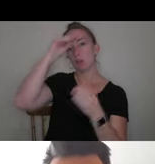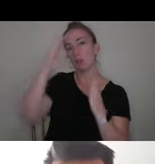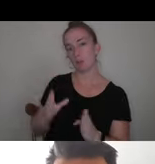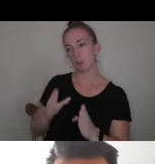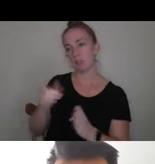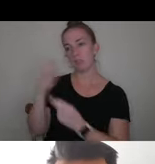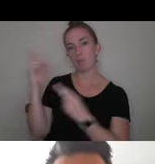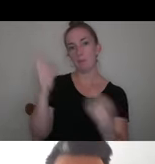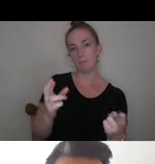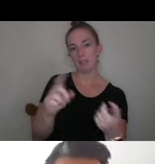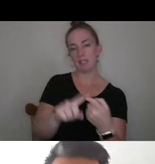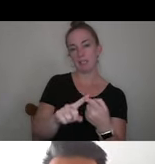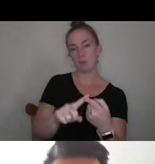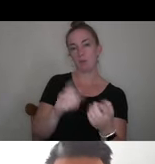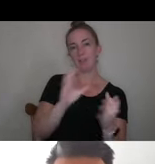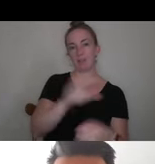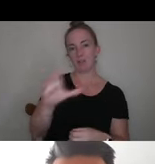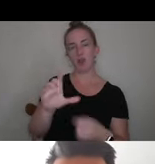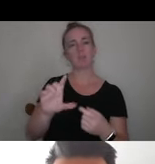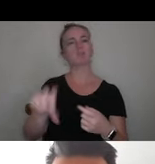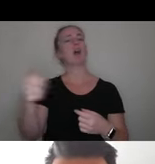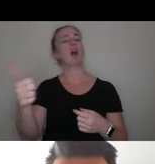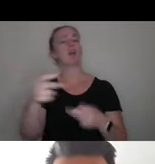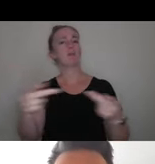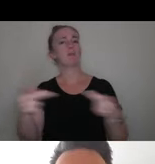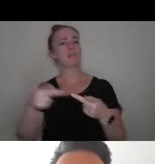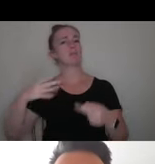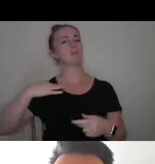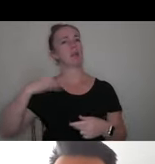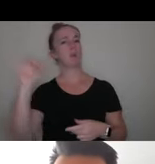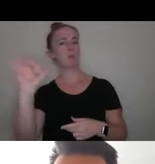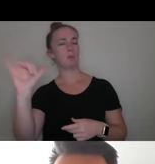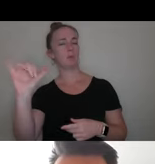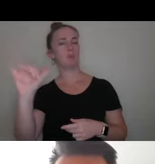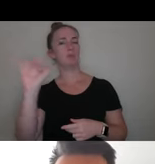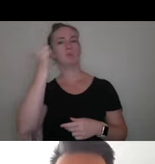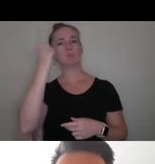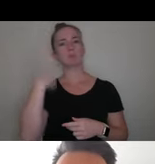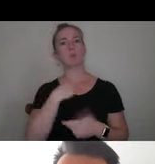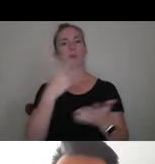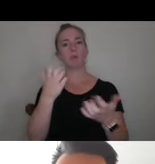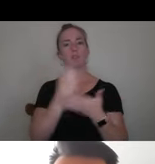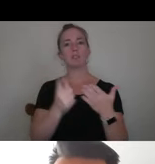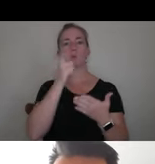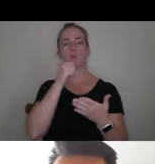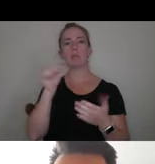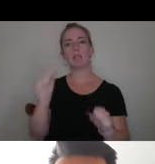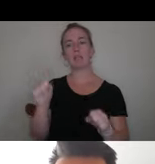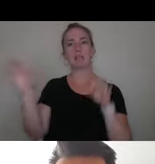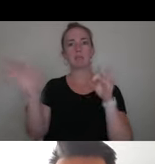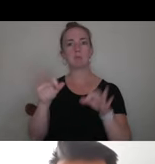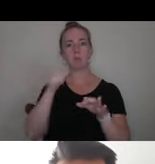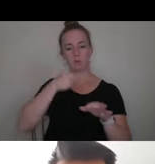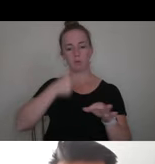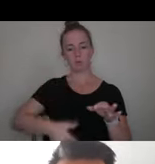to Center College and to your other places you're applying as well. But we want someone who can speak to you, not only as a